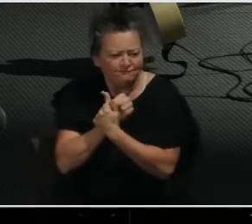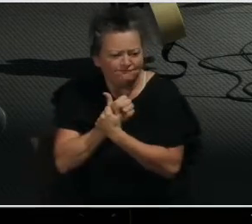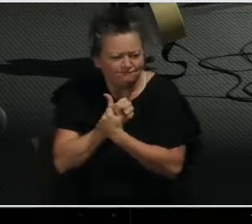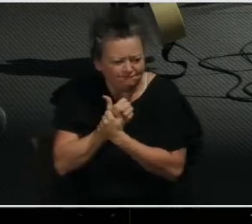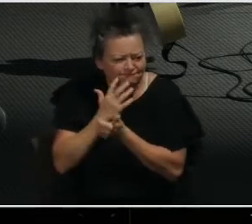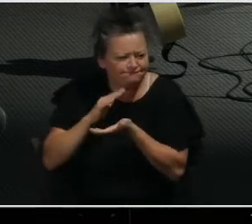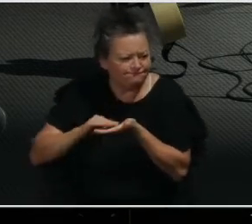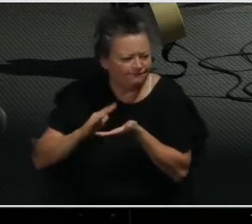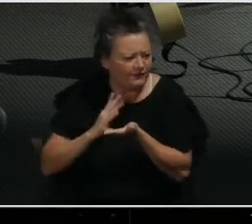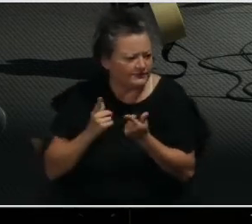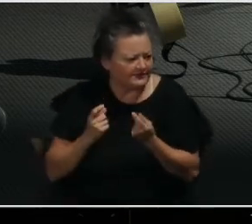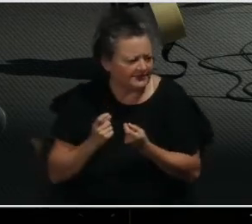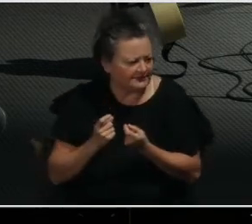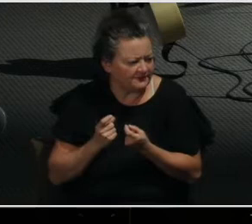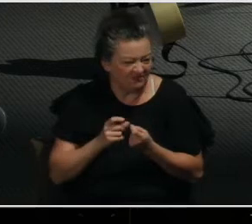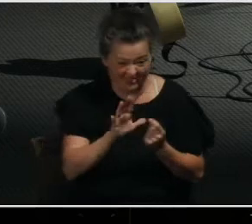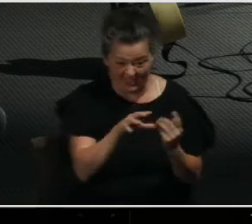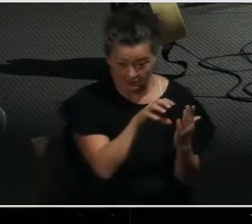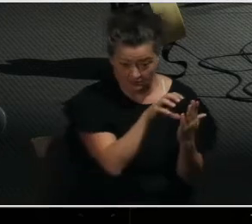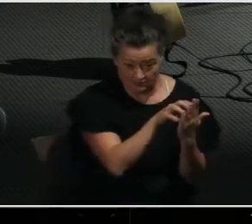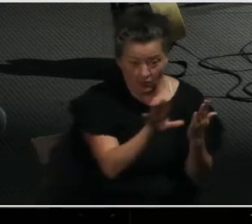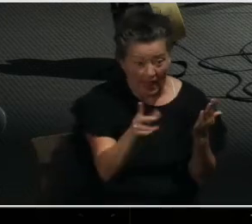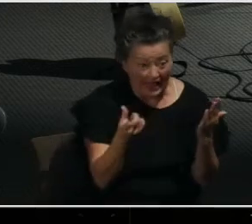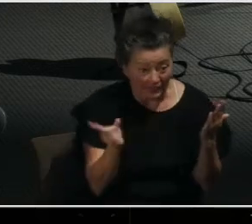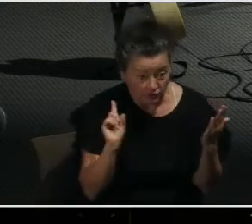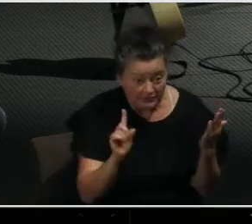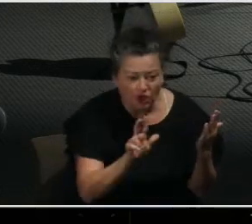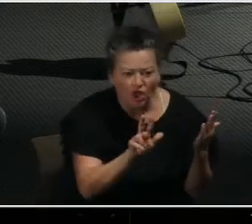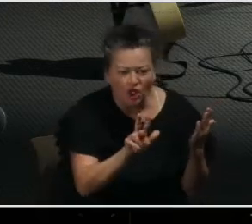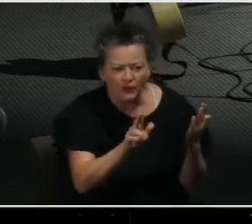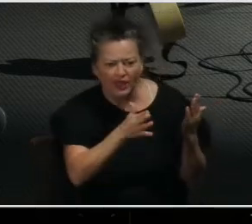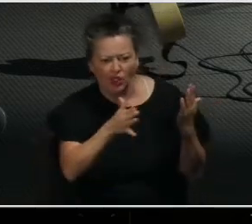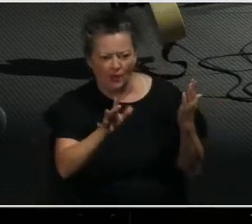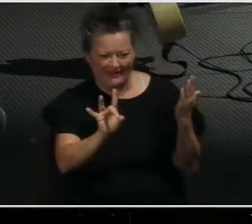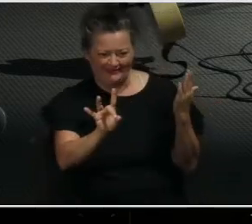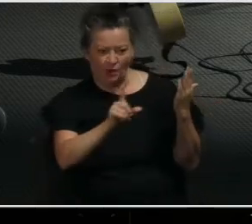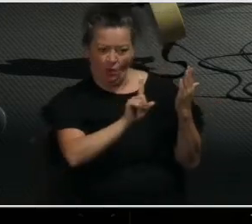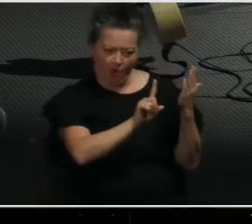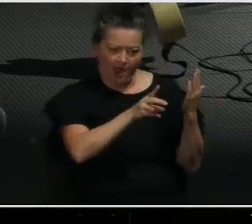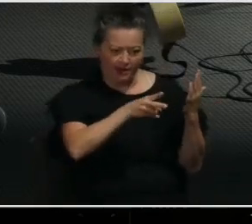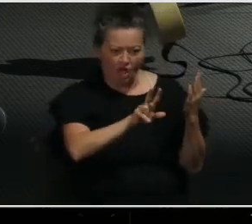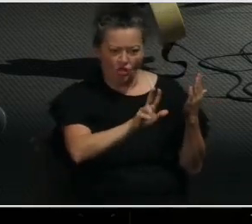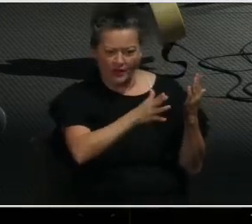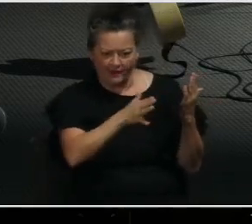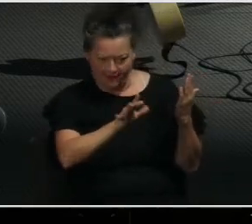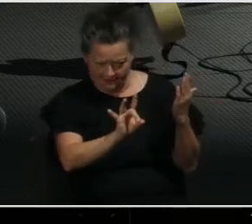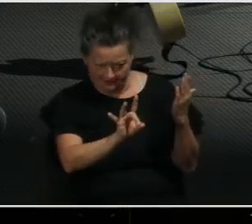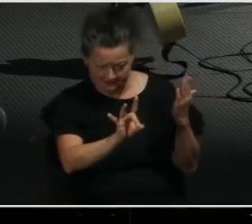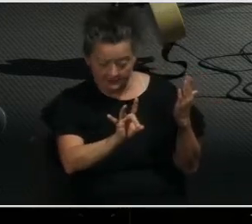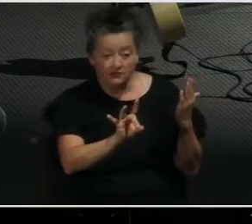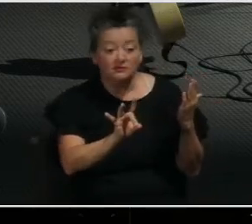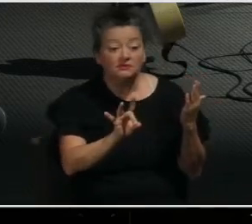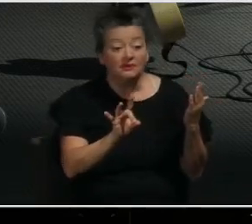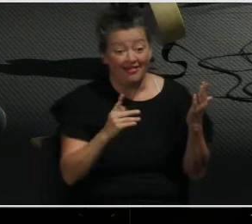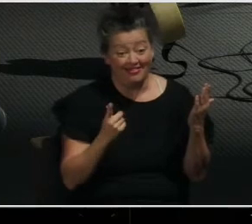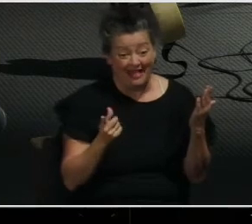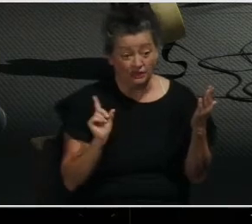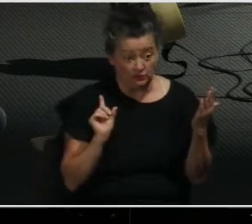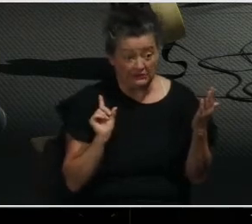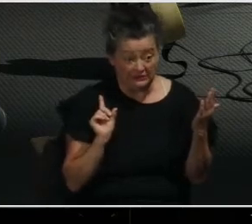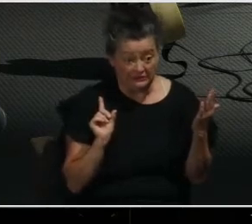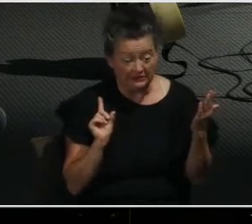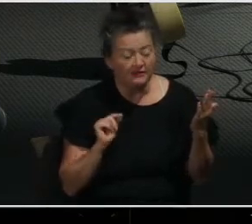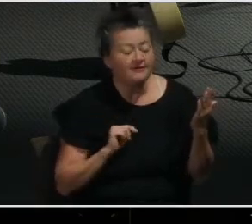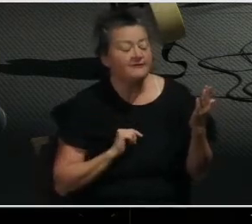So last week in verses 3 to 8, we saw Paul inform the Colossians that